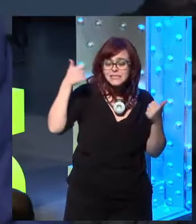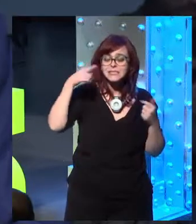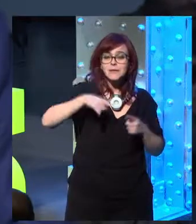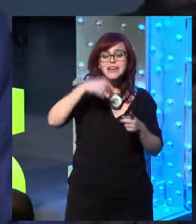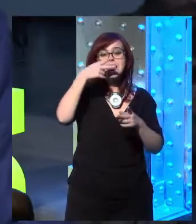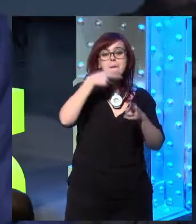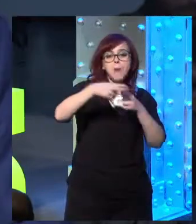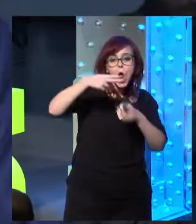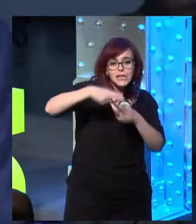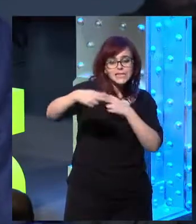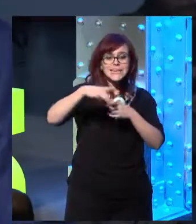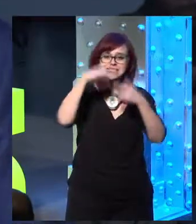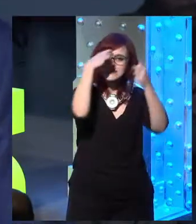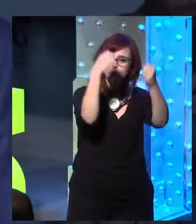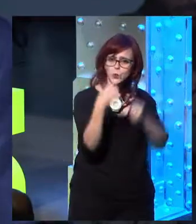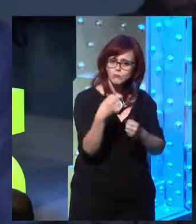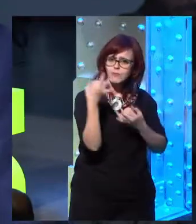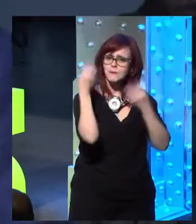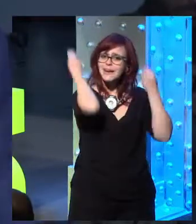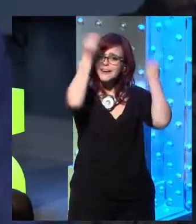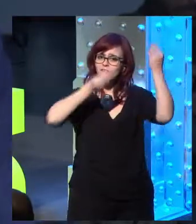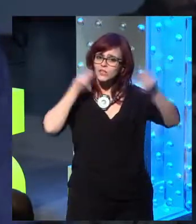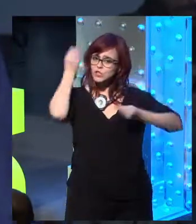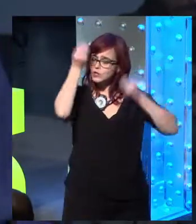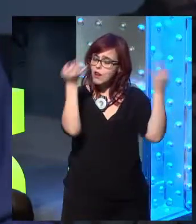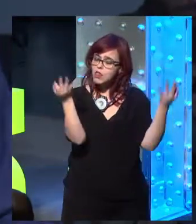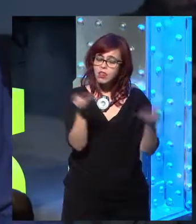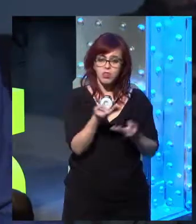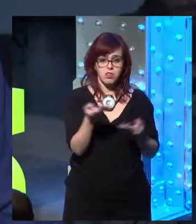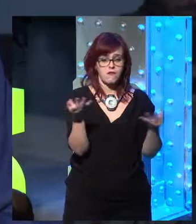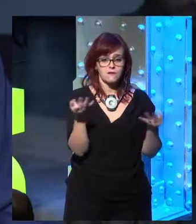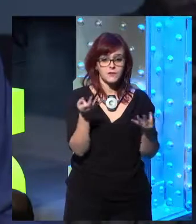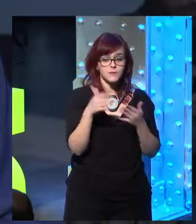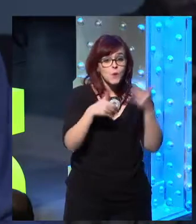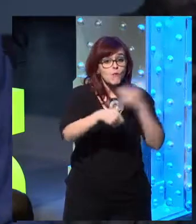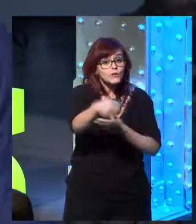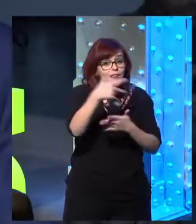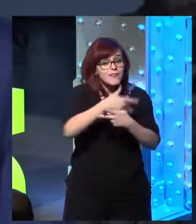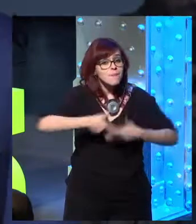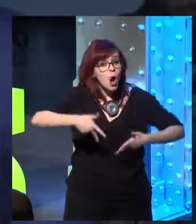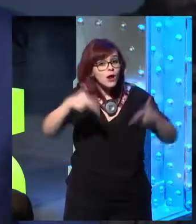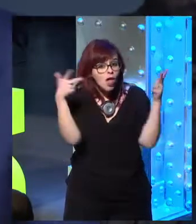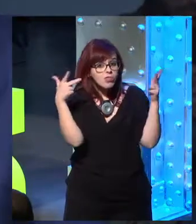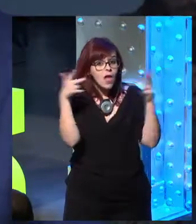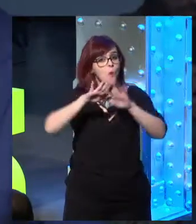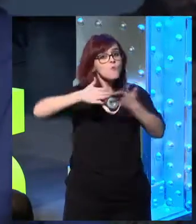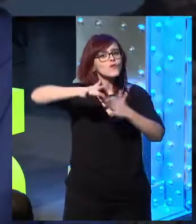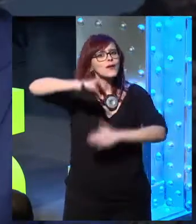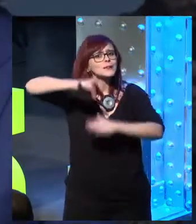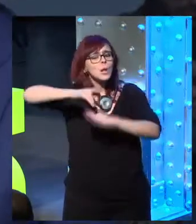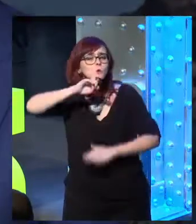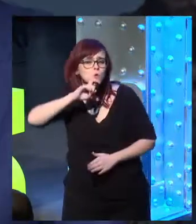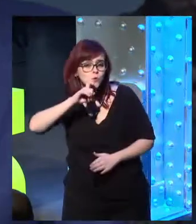changing politics politics and the institutions. We need a reflection about how